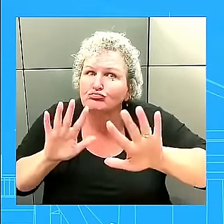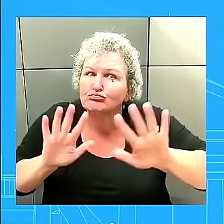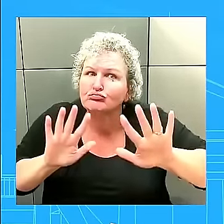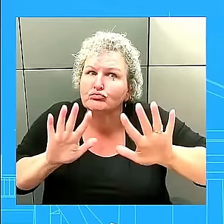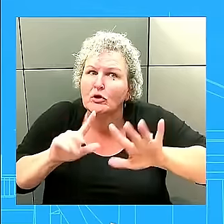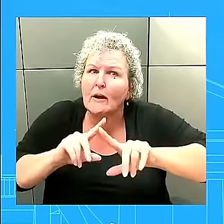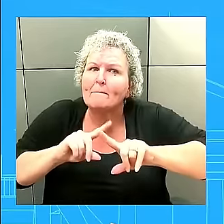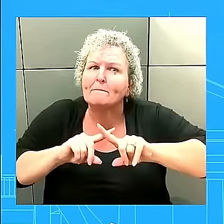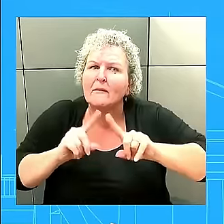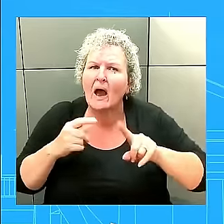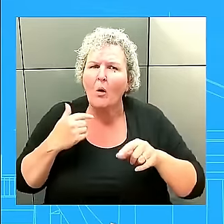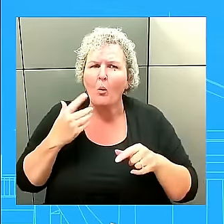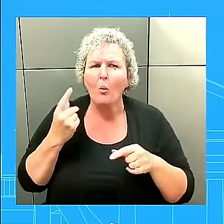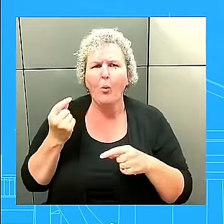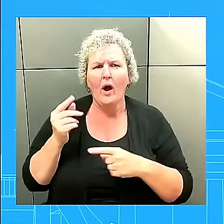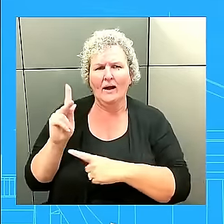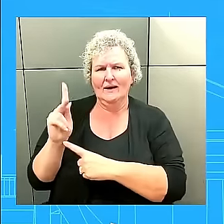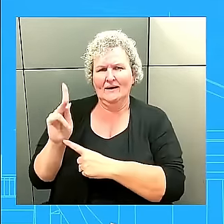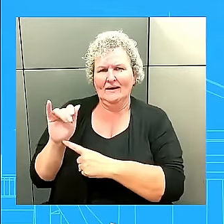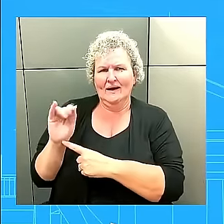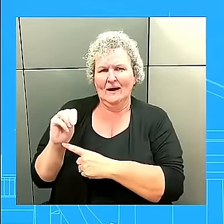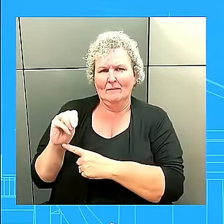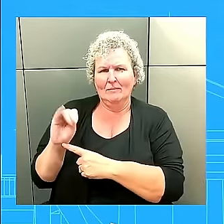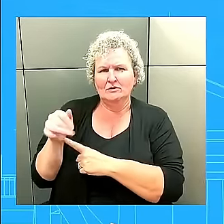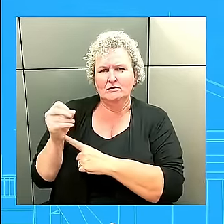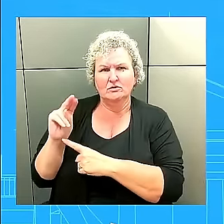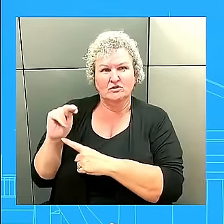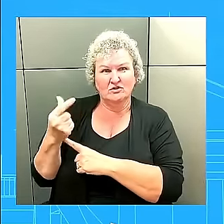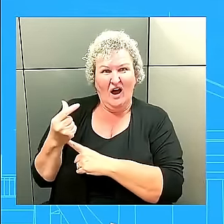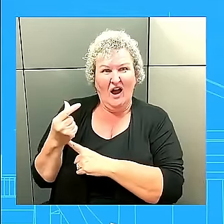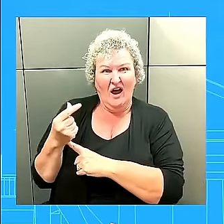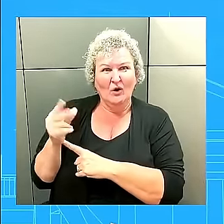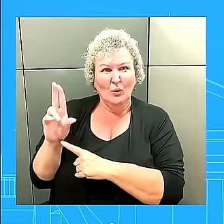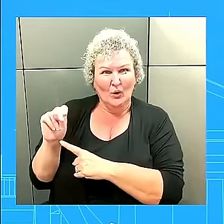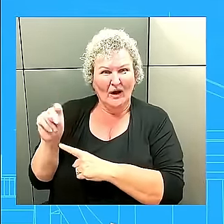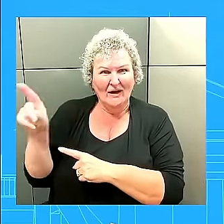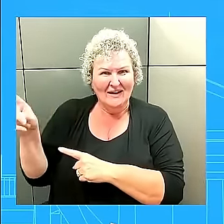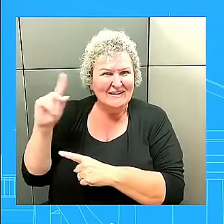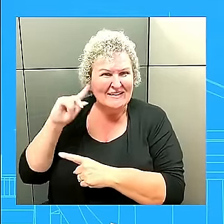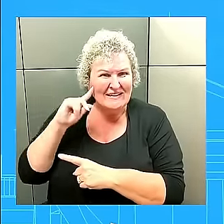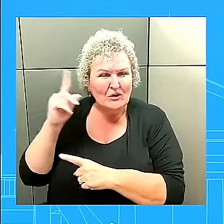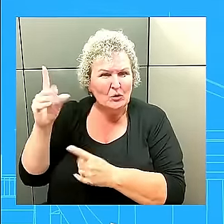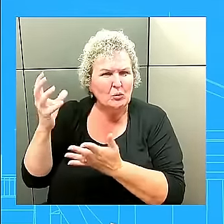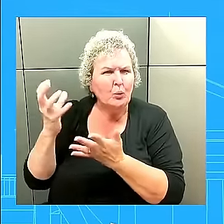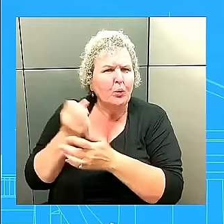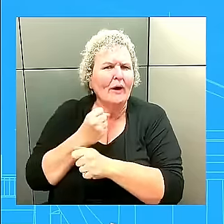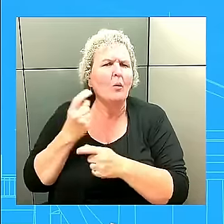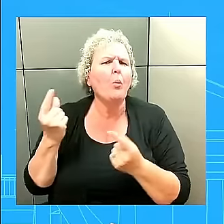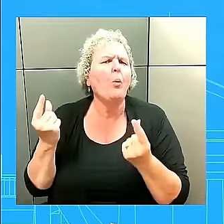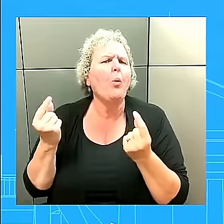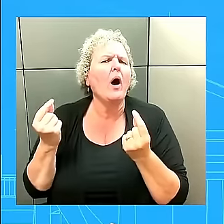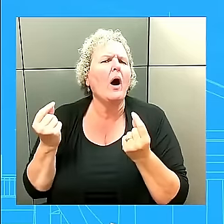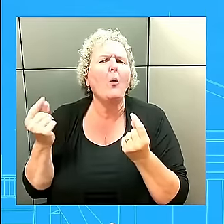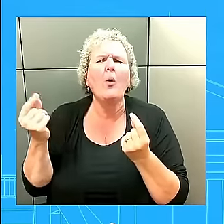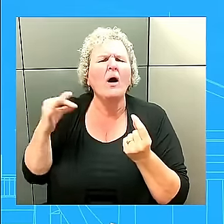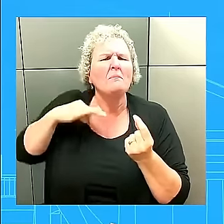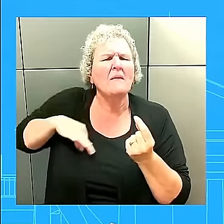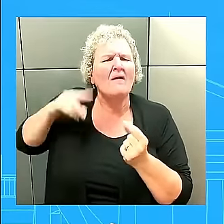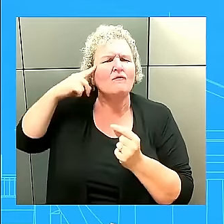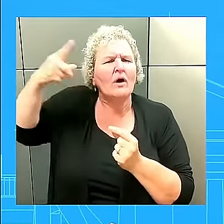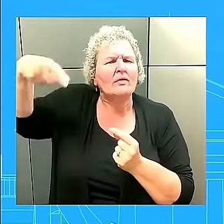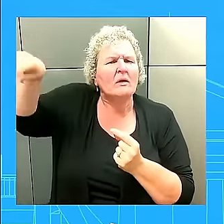getting out of this? And so you talked about information sharing. mean, maybe that's part of this. Maybe it's technology. Maybe it's capabilities.